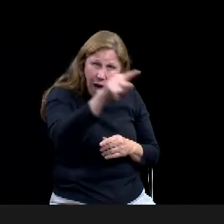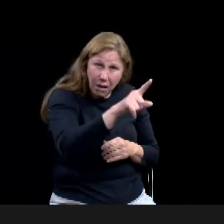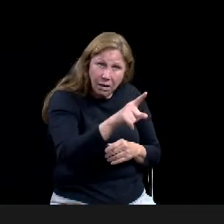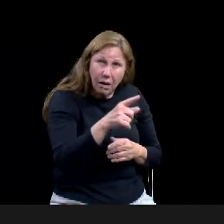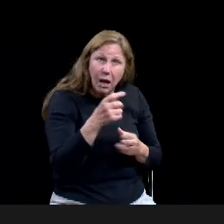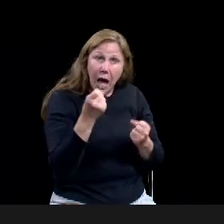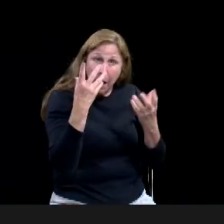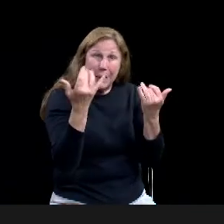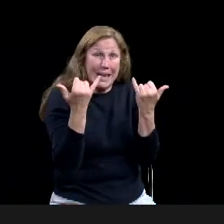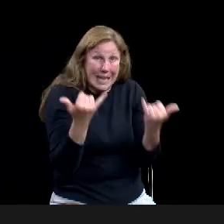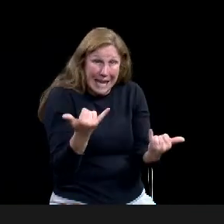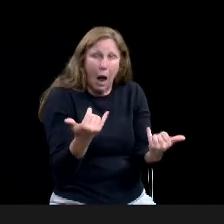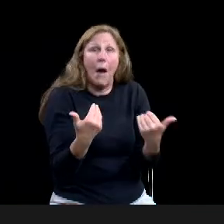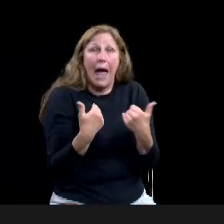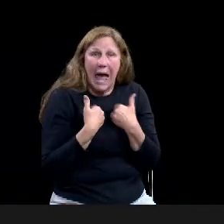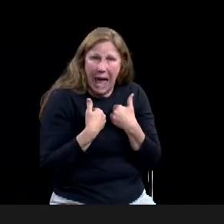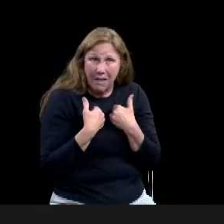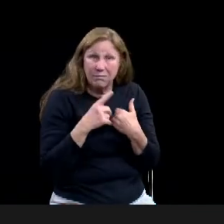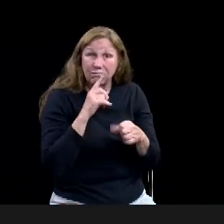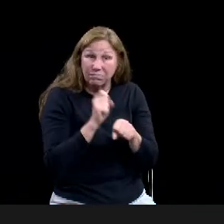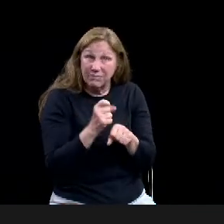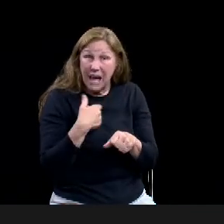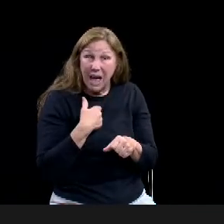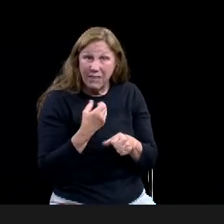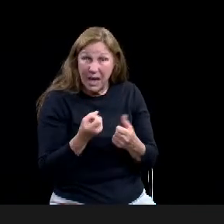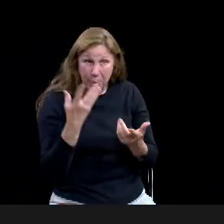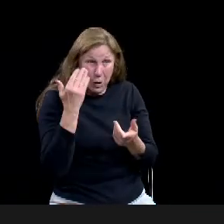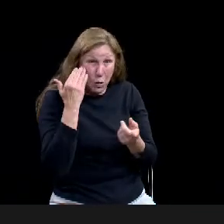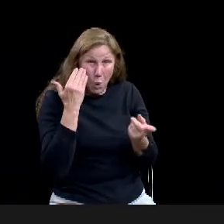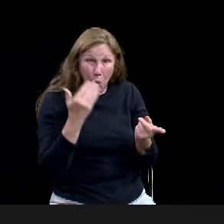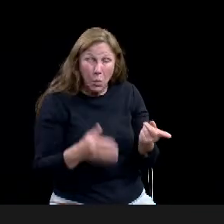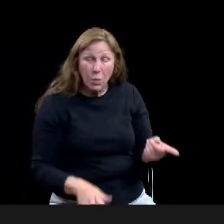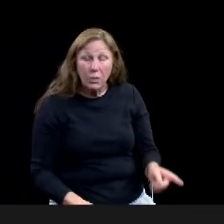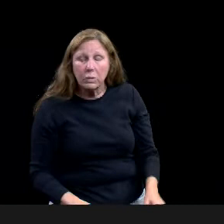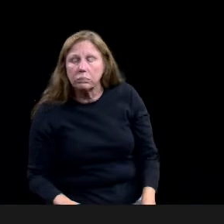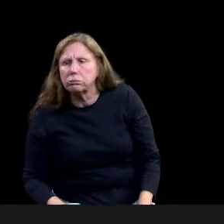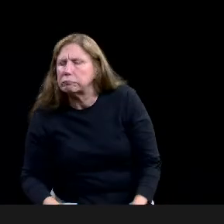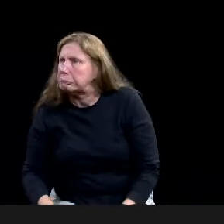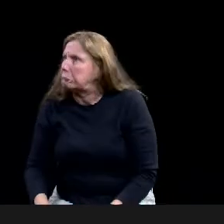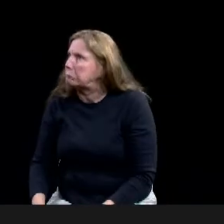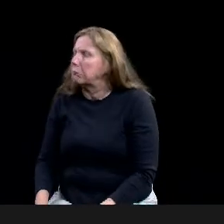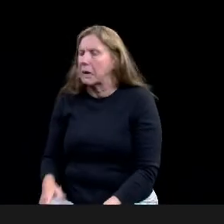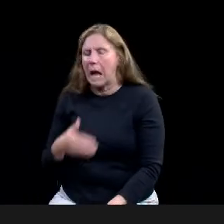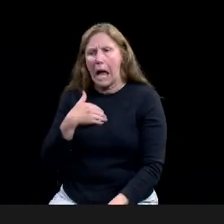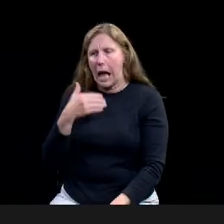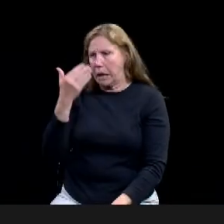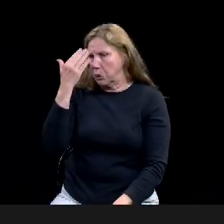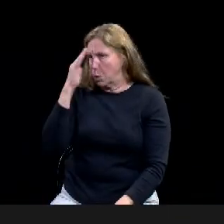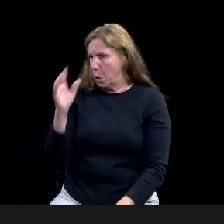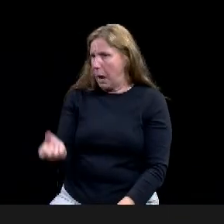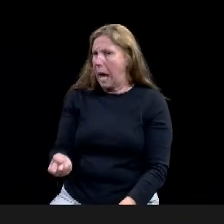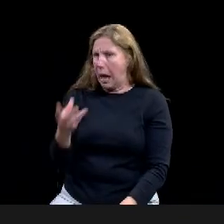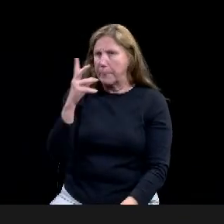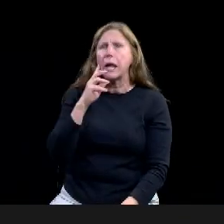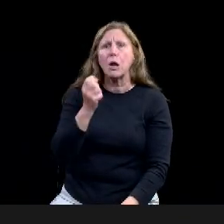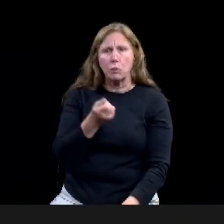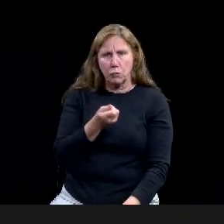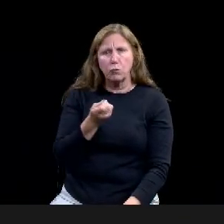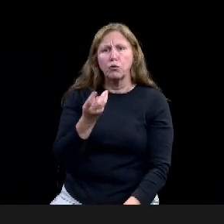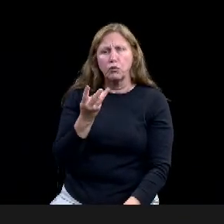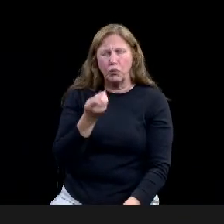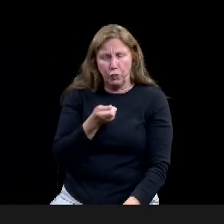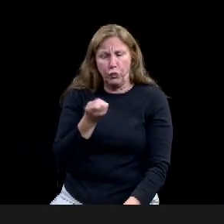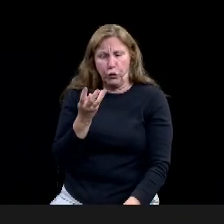a few do, um, but it is a fairly easy process, um, to get one. And that will be